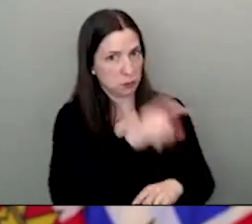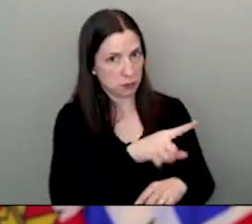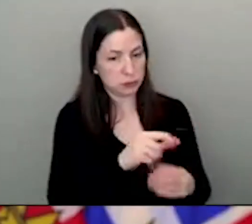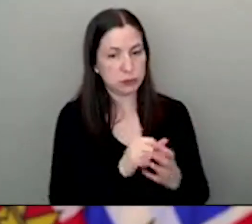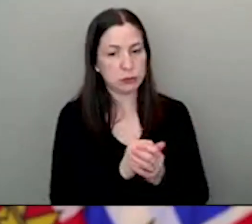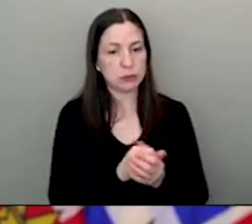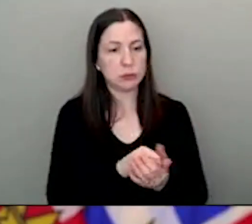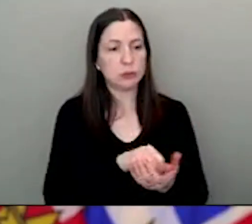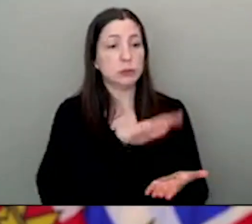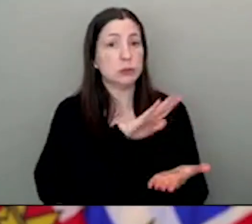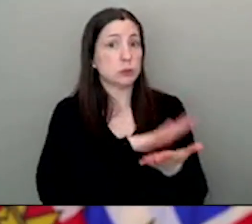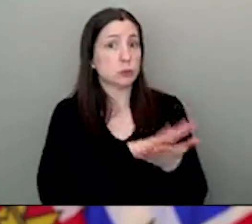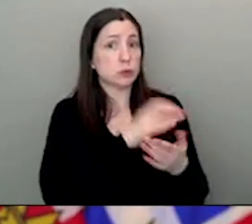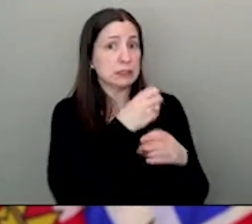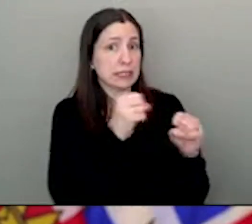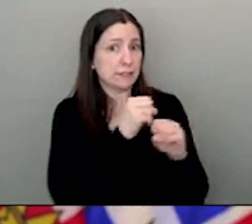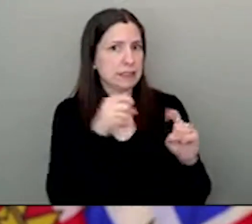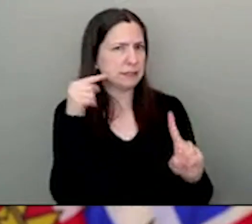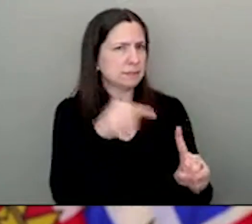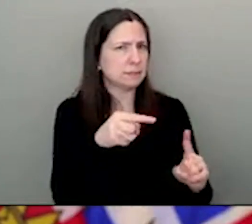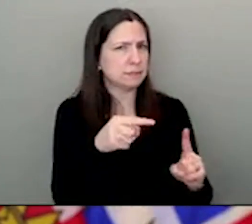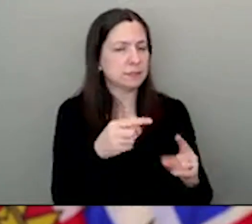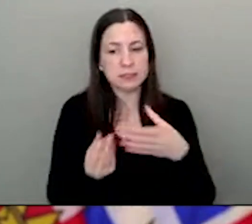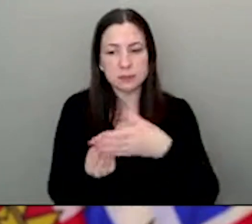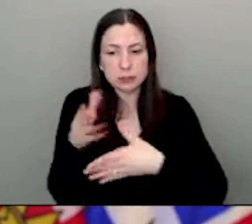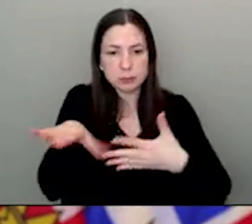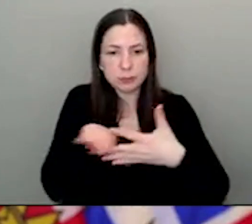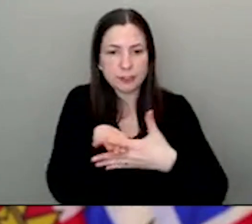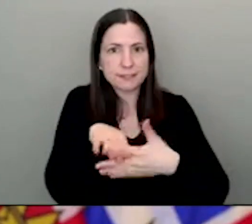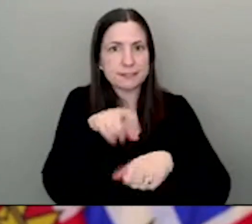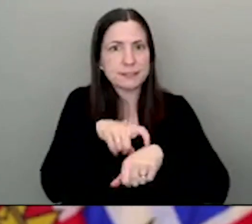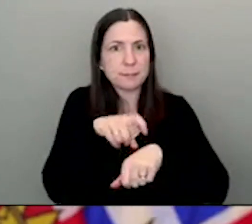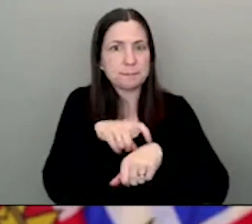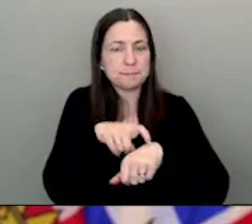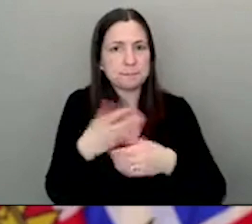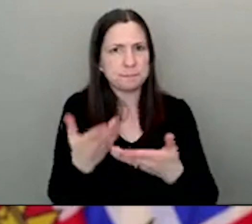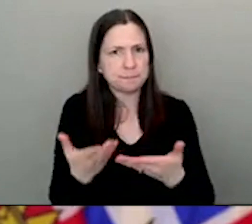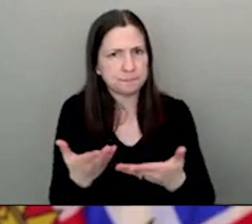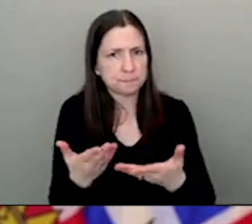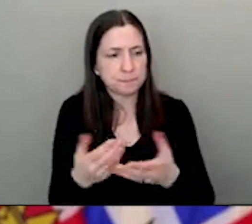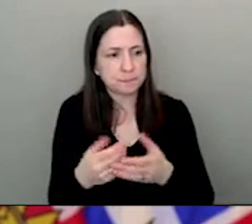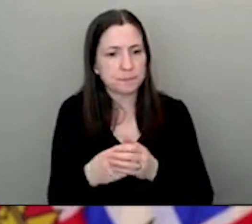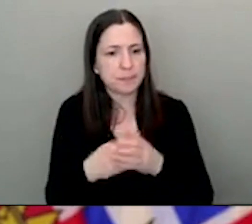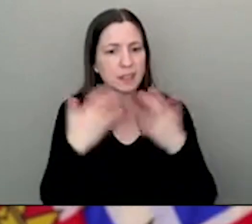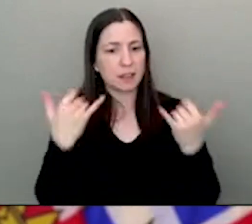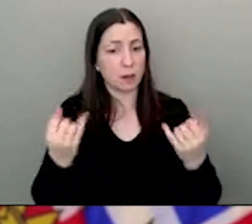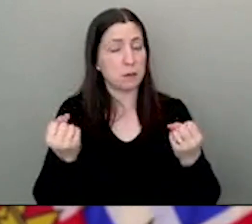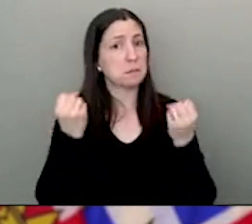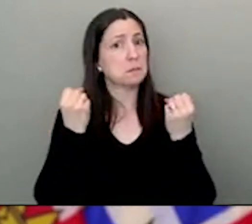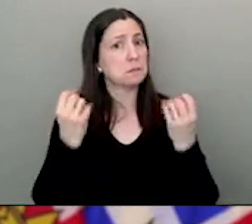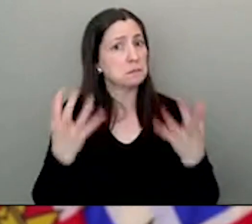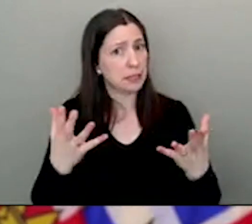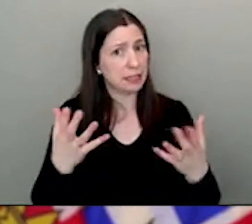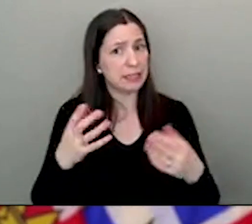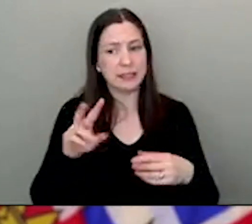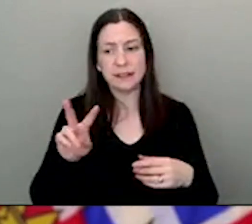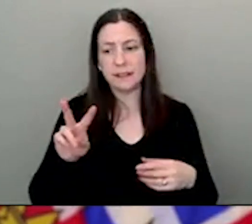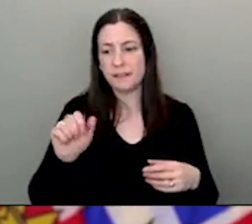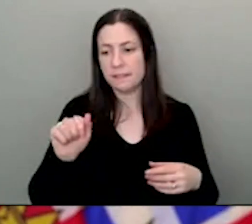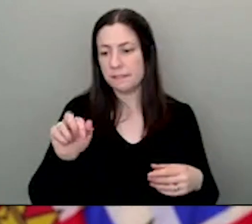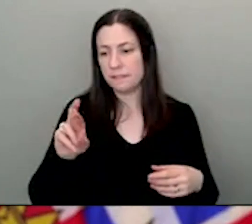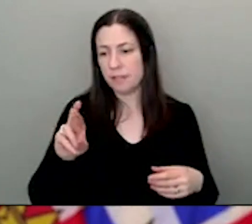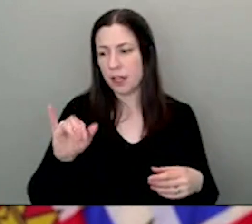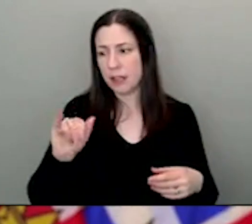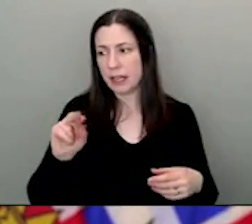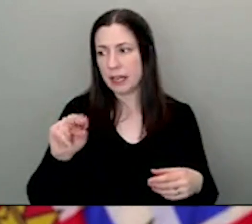School safety heading into spring break and have you given any thought to now that we have so many variant cases in hot zones in the